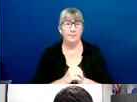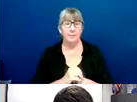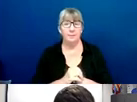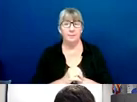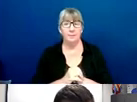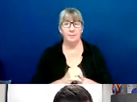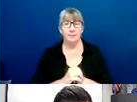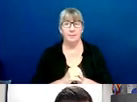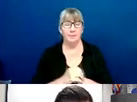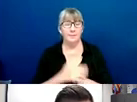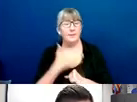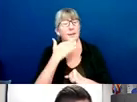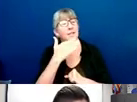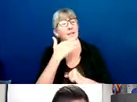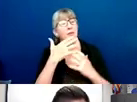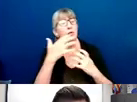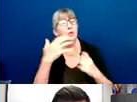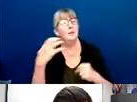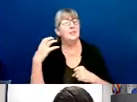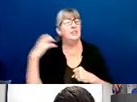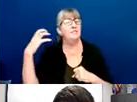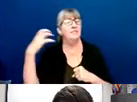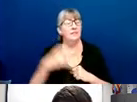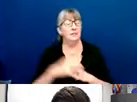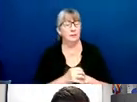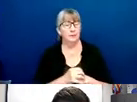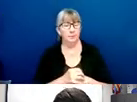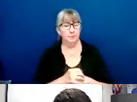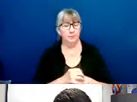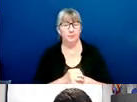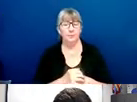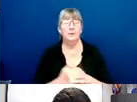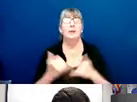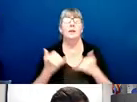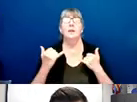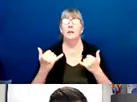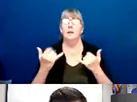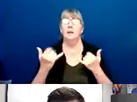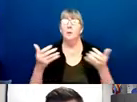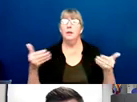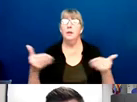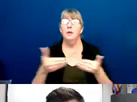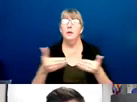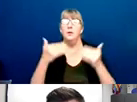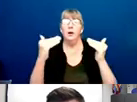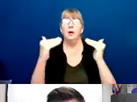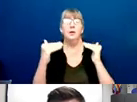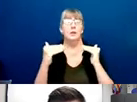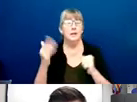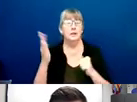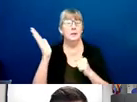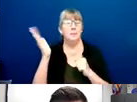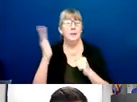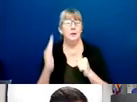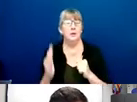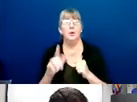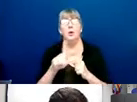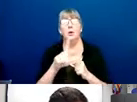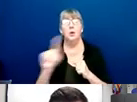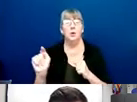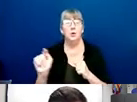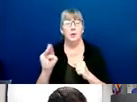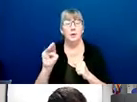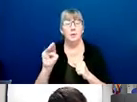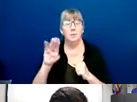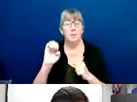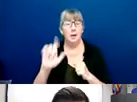Thank you so much, Chief. I'd now like to introduce our next speaker, who is Lieutenant Michael Kapistanek from the Office